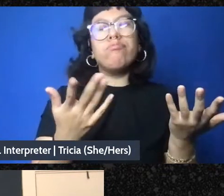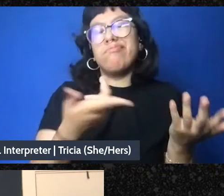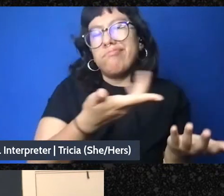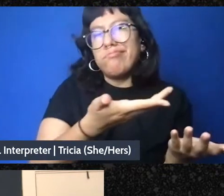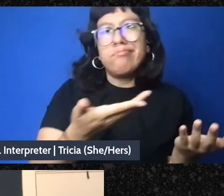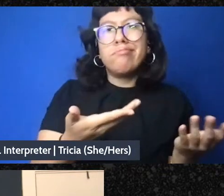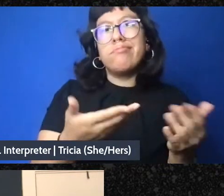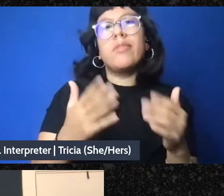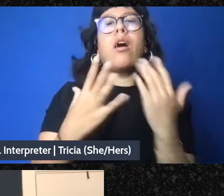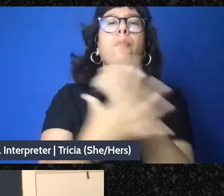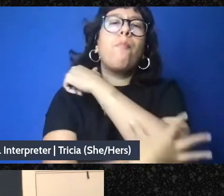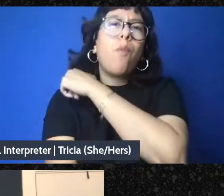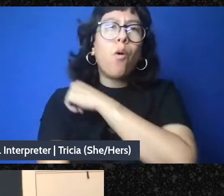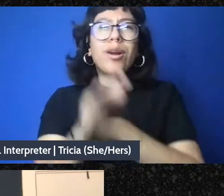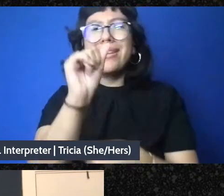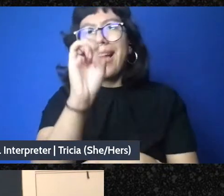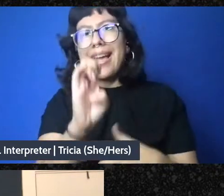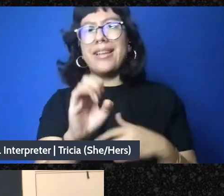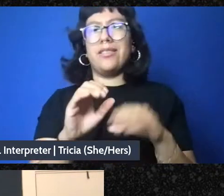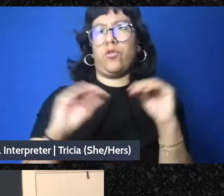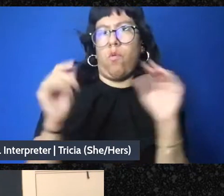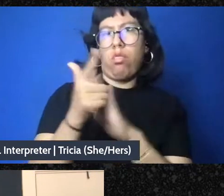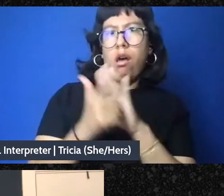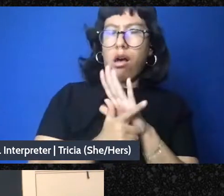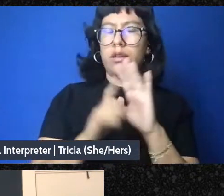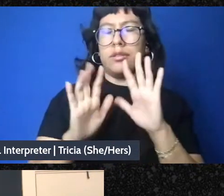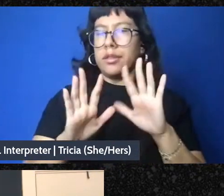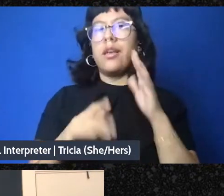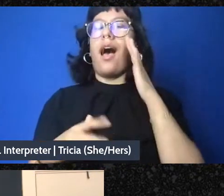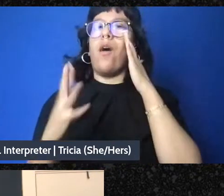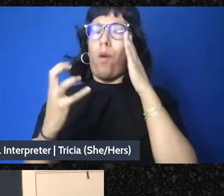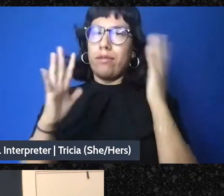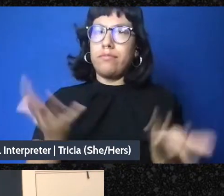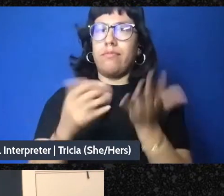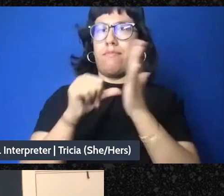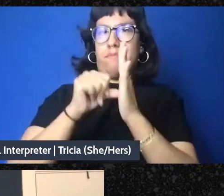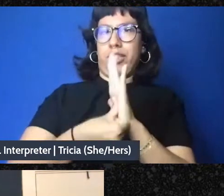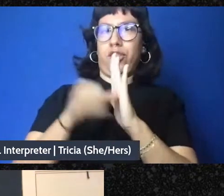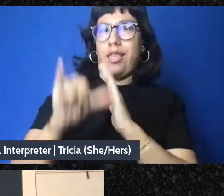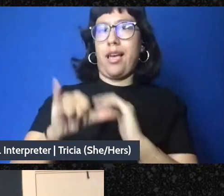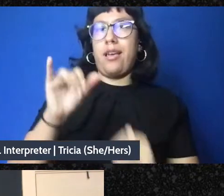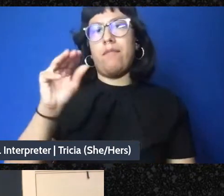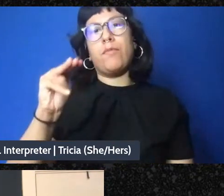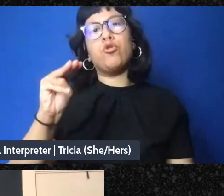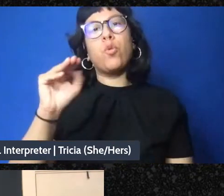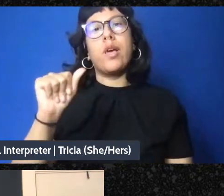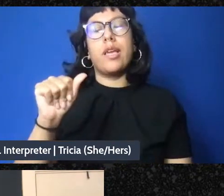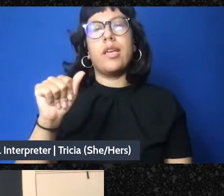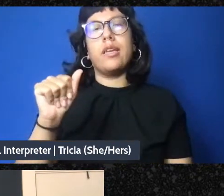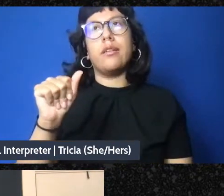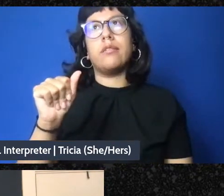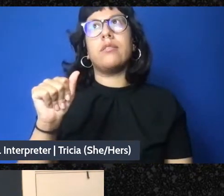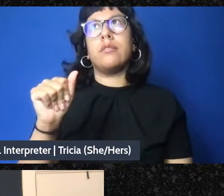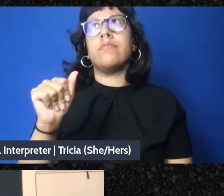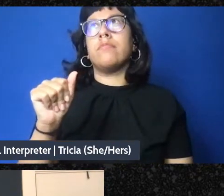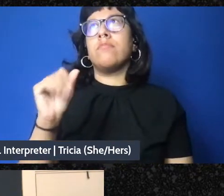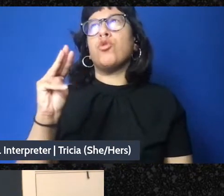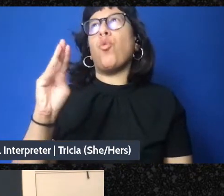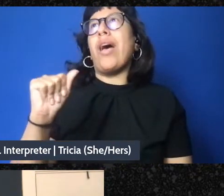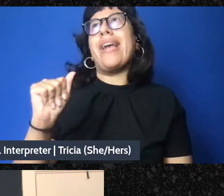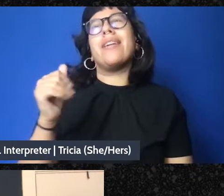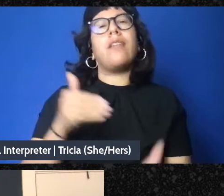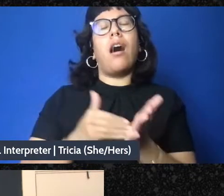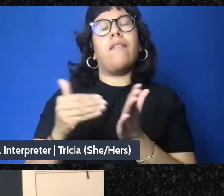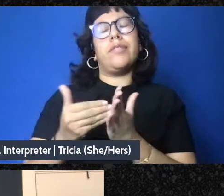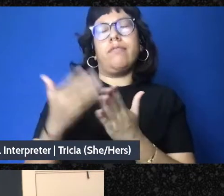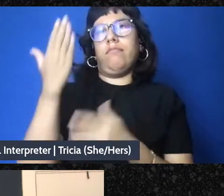the court case came down and so I wanted to just lift up that. feel like mutual aid is like invisibilized